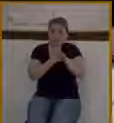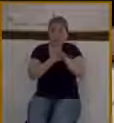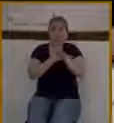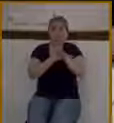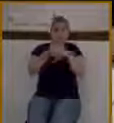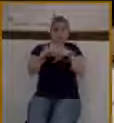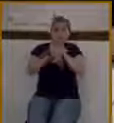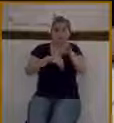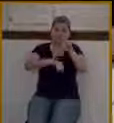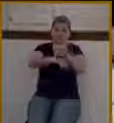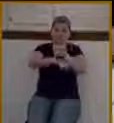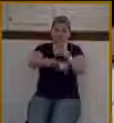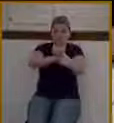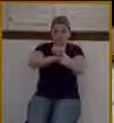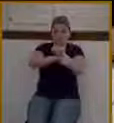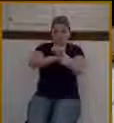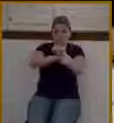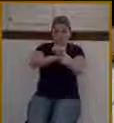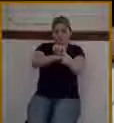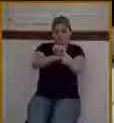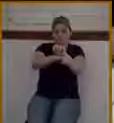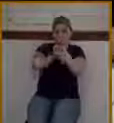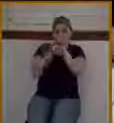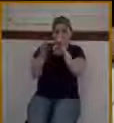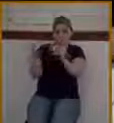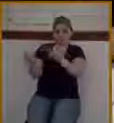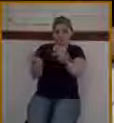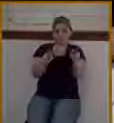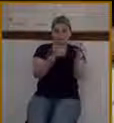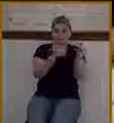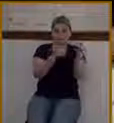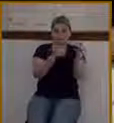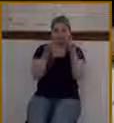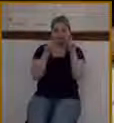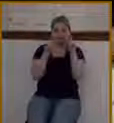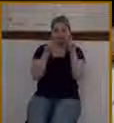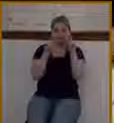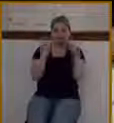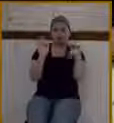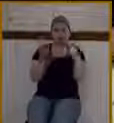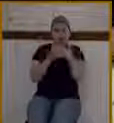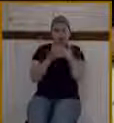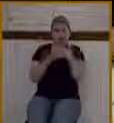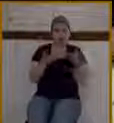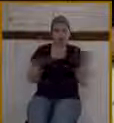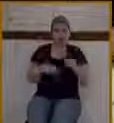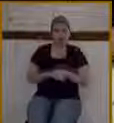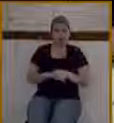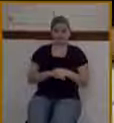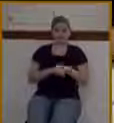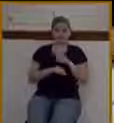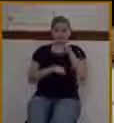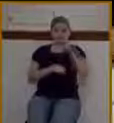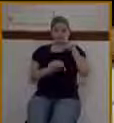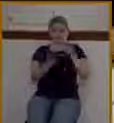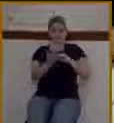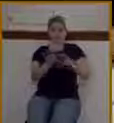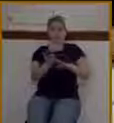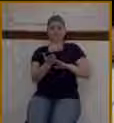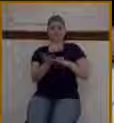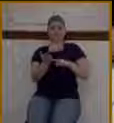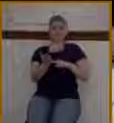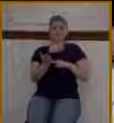temple. And when he had looked around about upon all things. Mark adds this little detail that when Jesus came